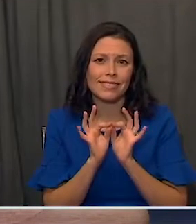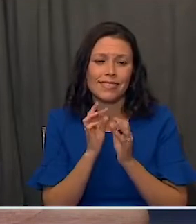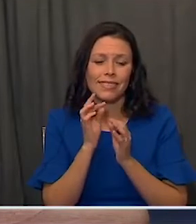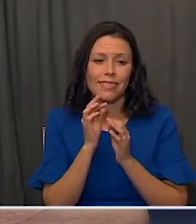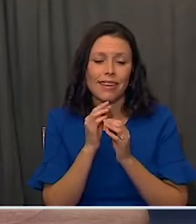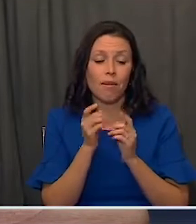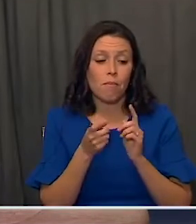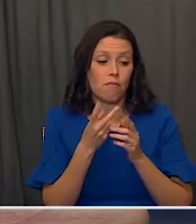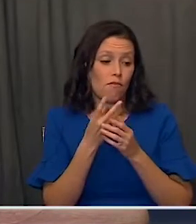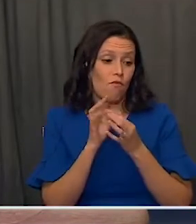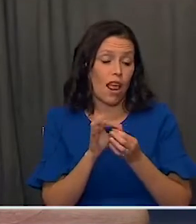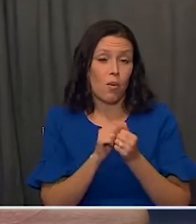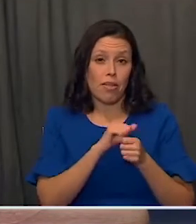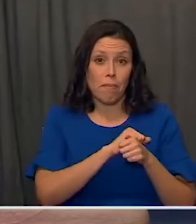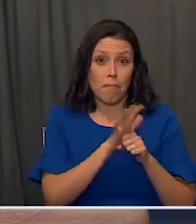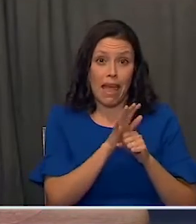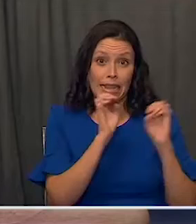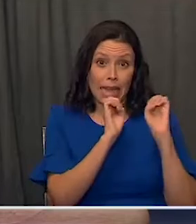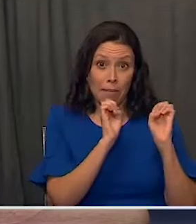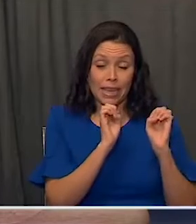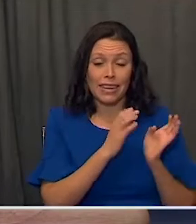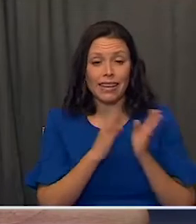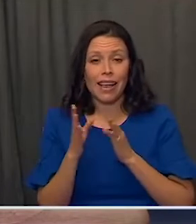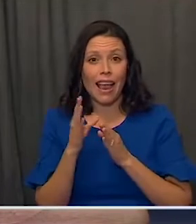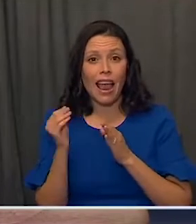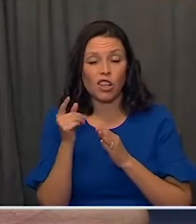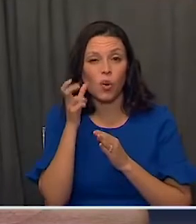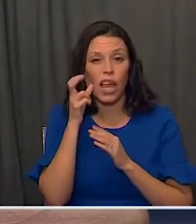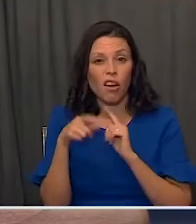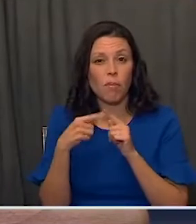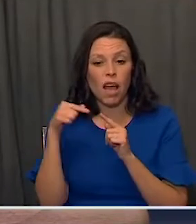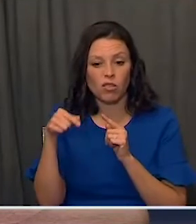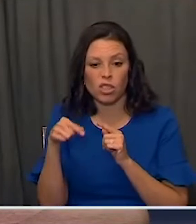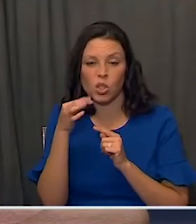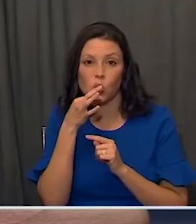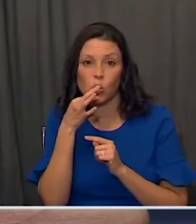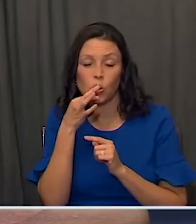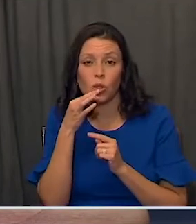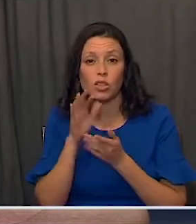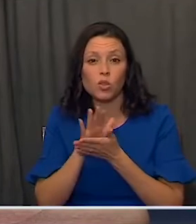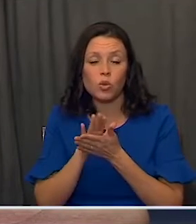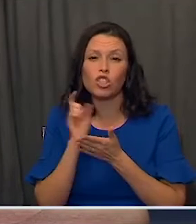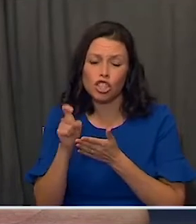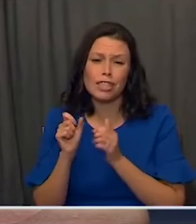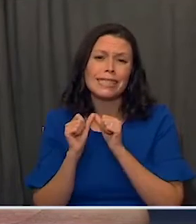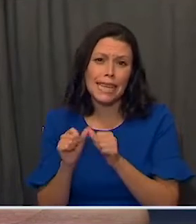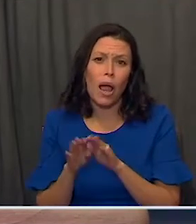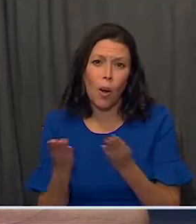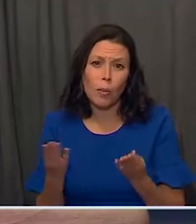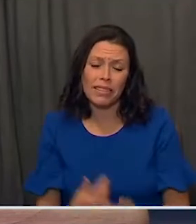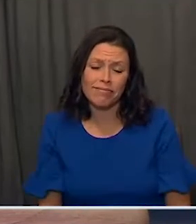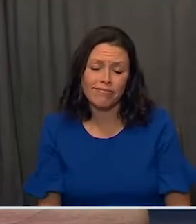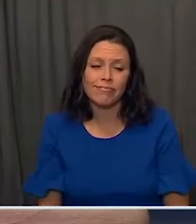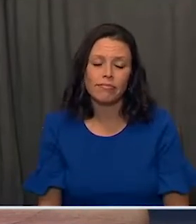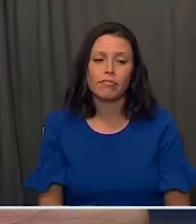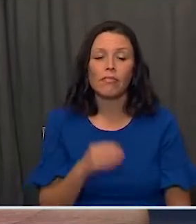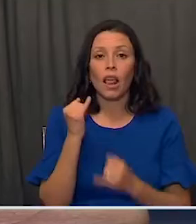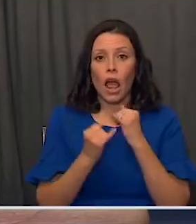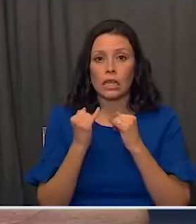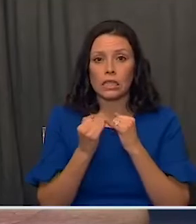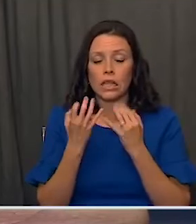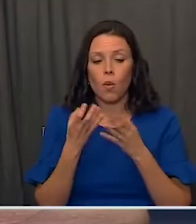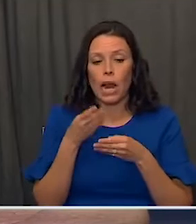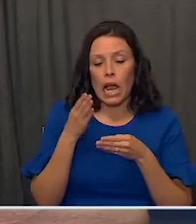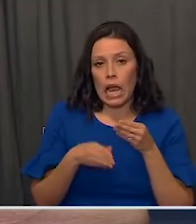both from the pandemic, as well as what you'll hear about in a minute, that these schools stay open. Finally, I just want to